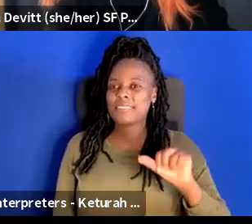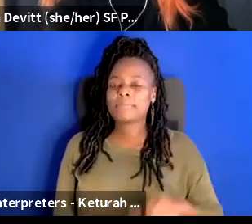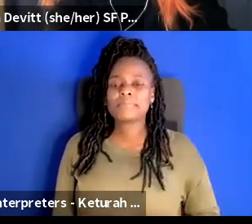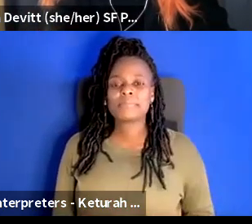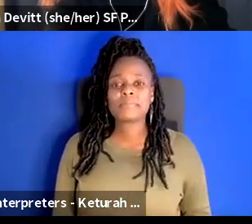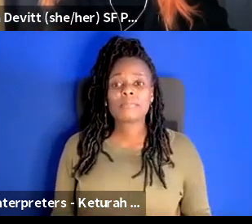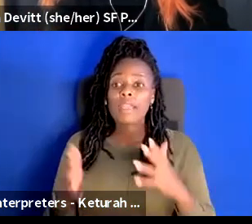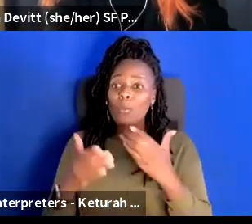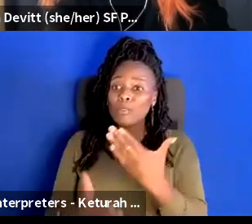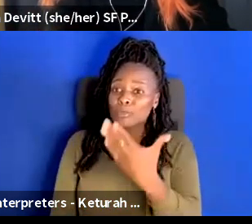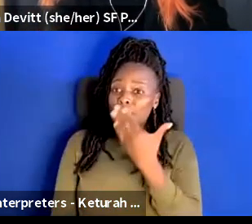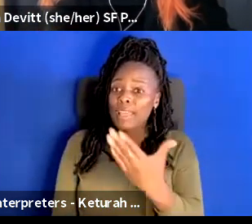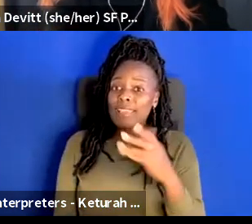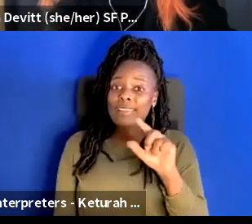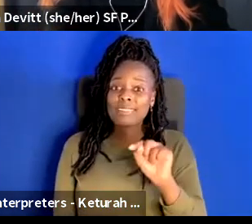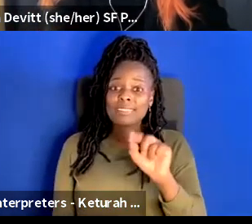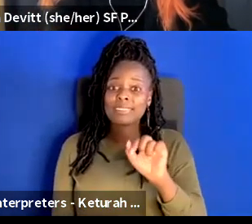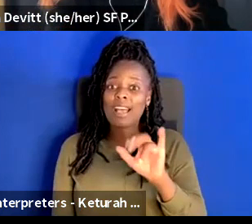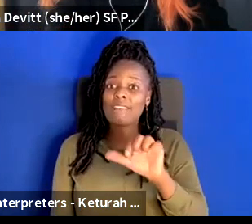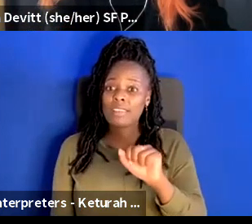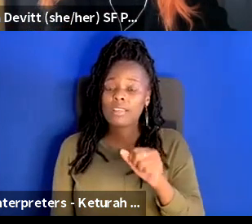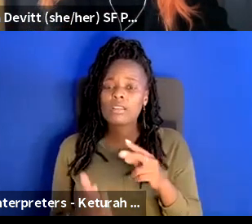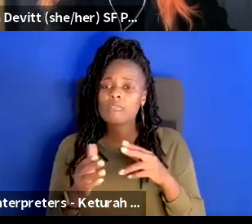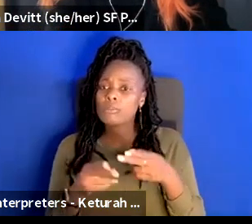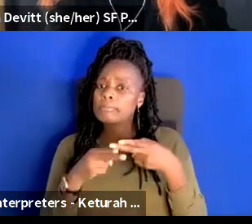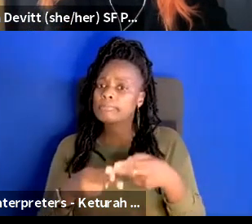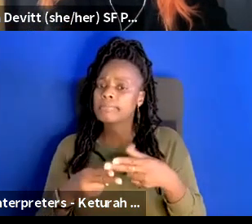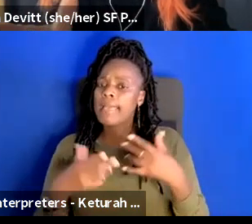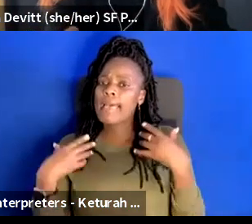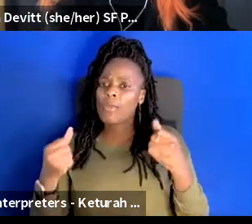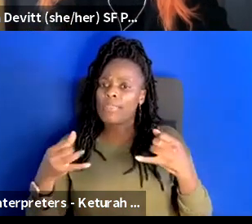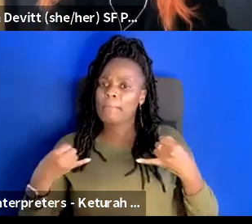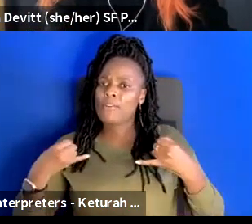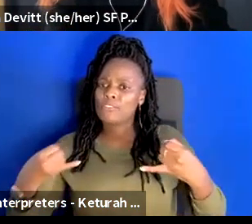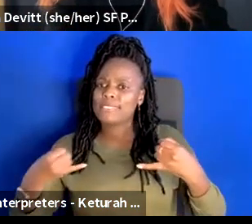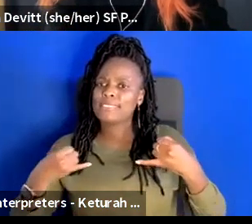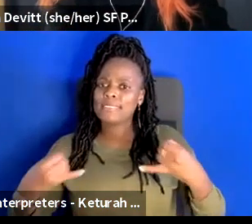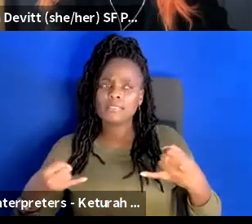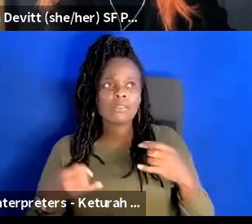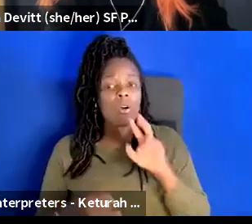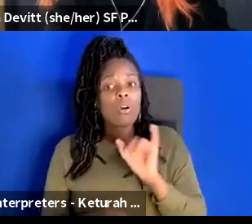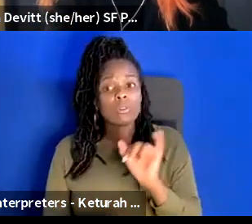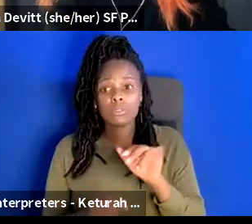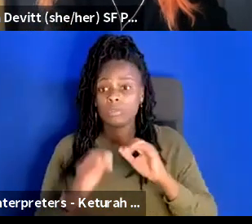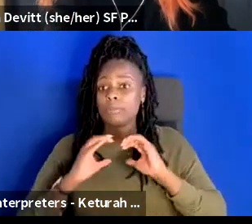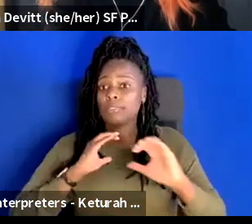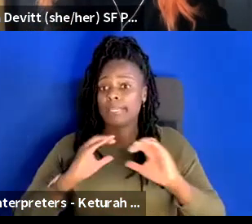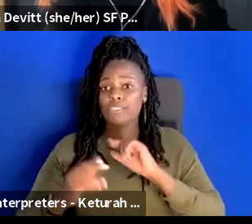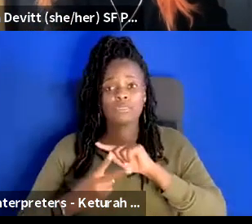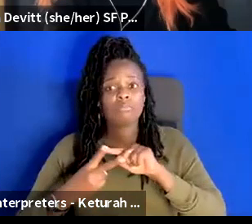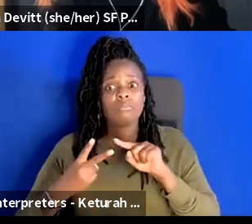uh tavia for mentioning healthy boundaries and when and communication i think those two are